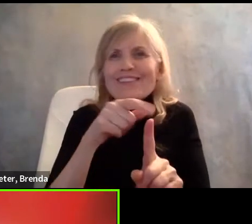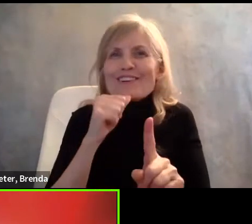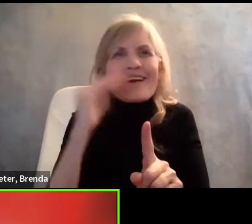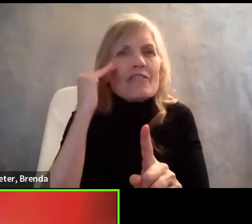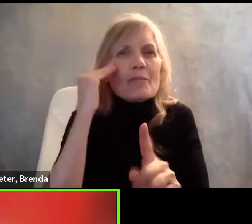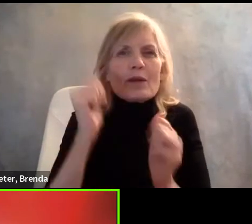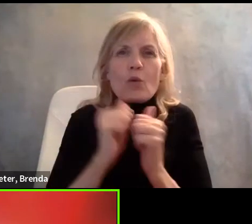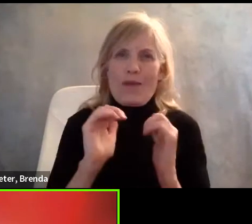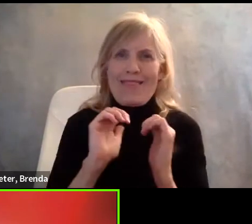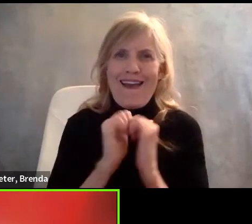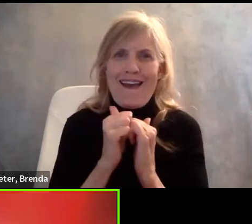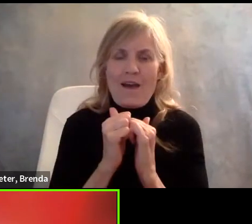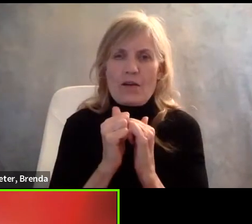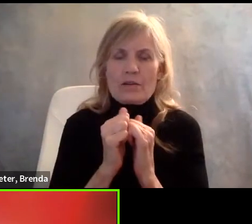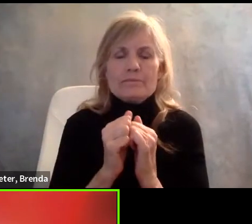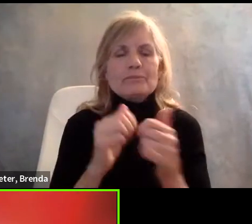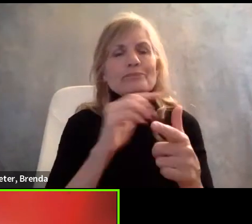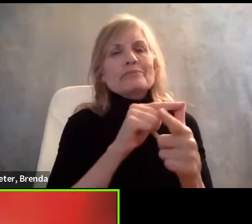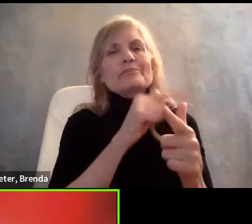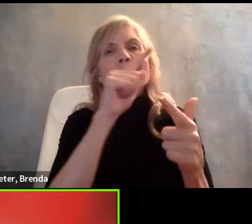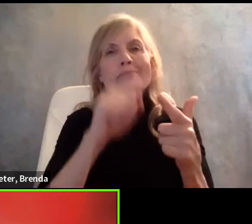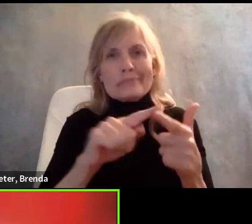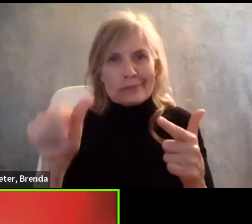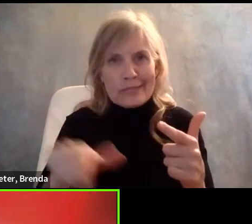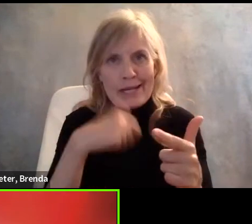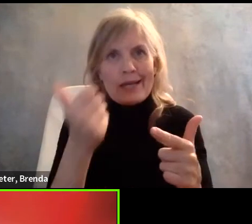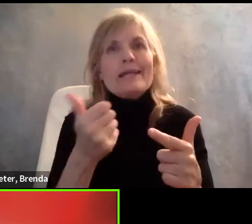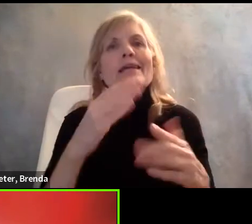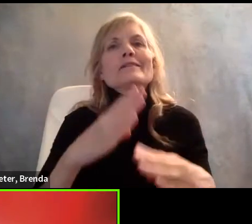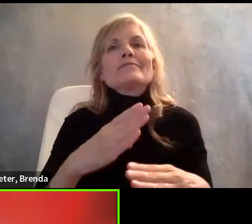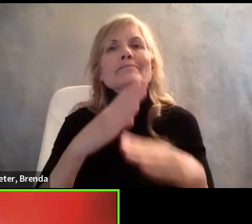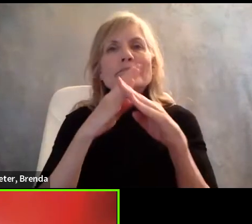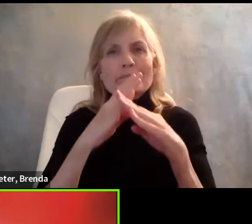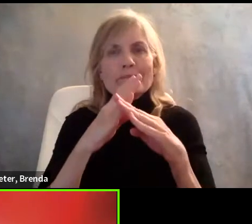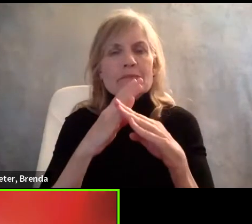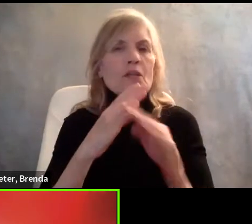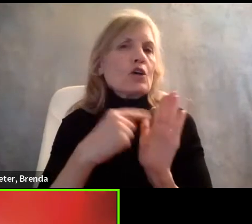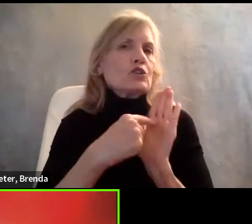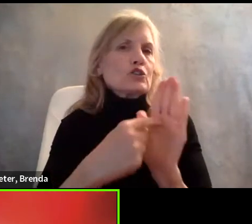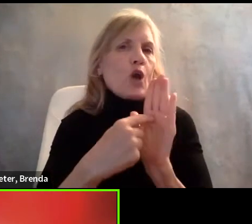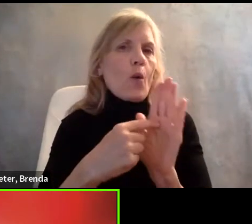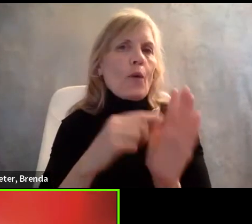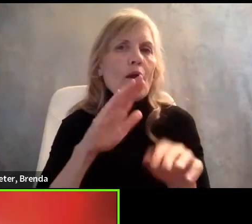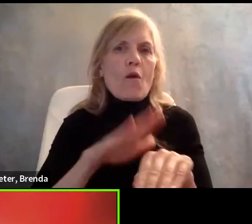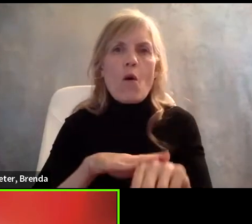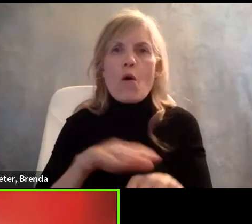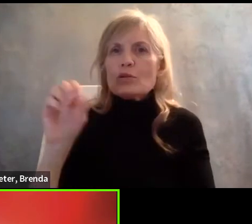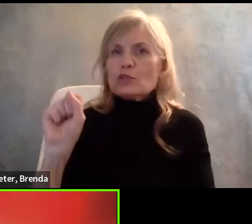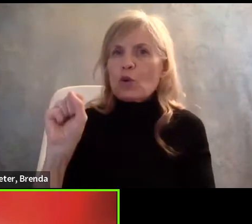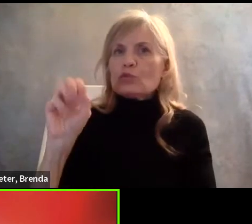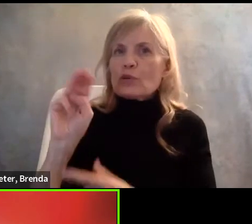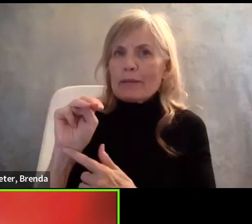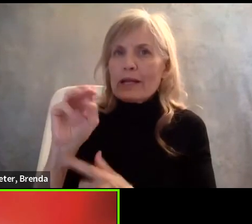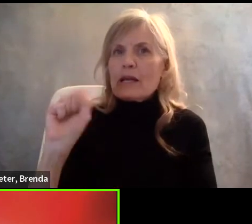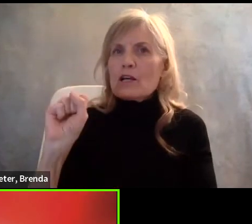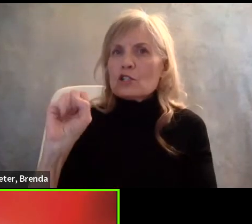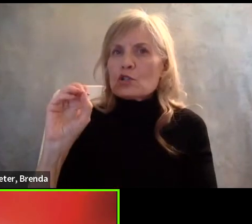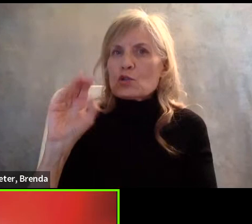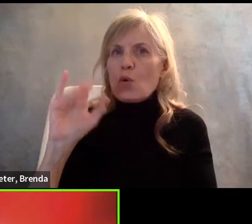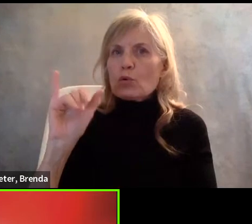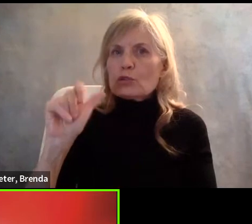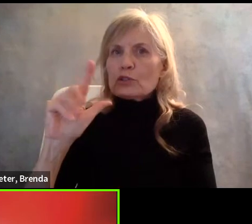element of competing for jobs these days is an applicant's presence and activity on social media, particularly LinkedIn and then other